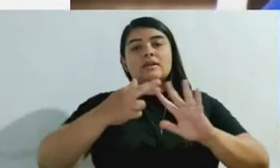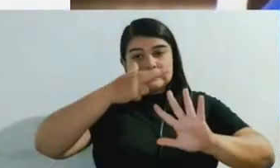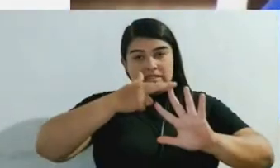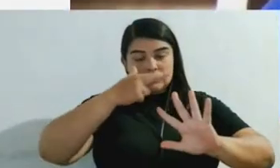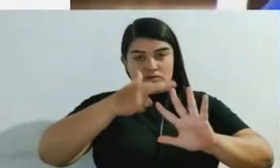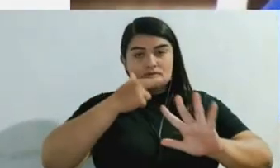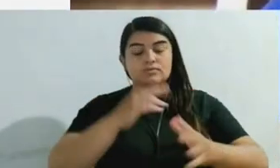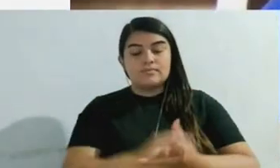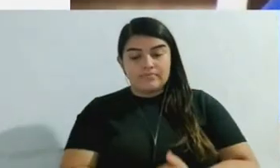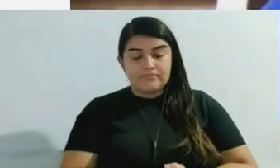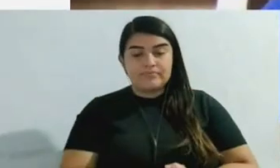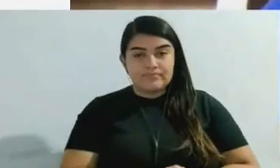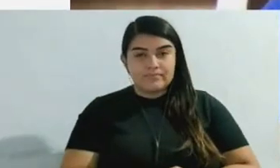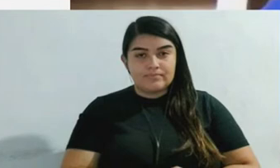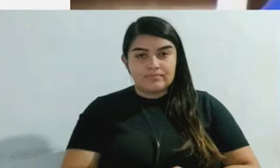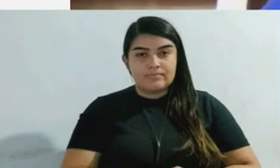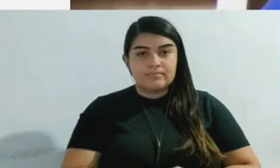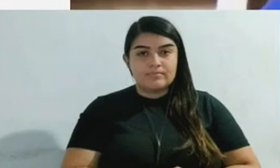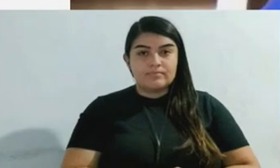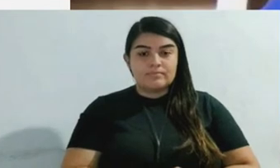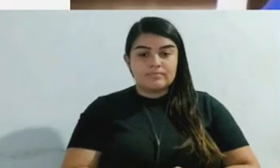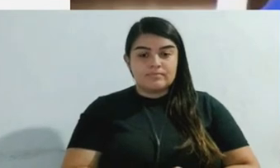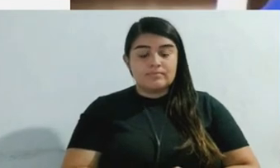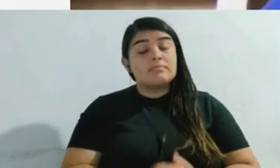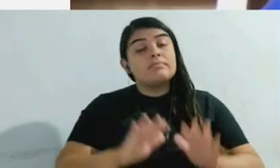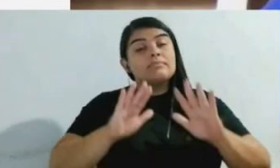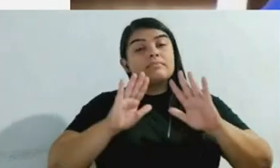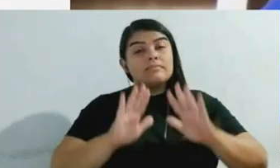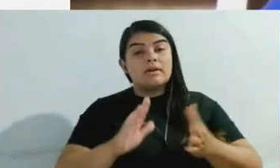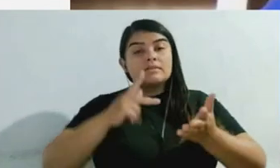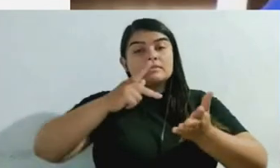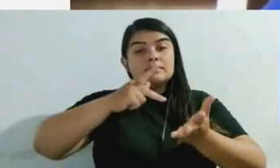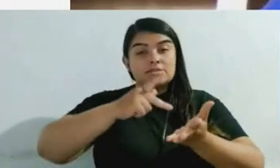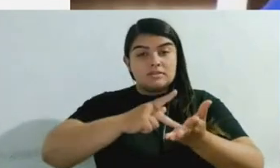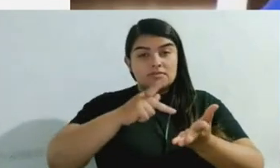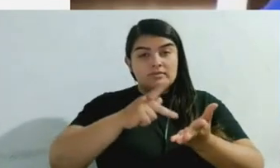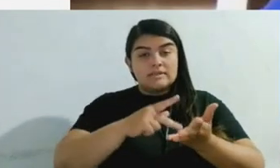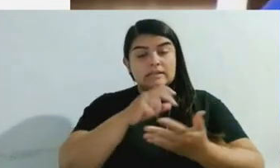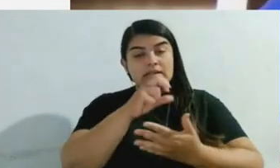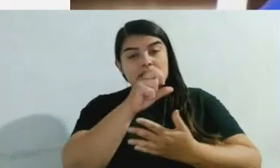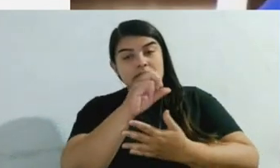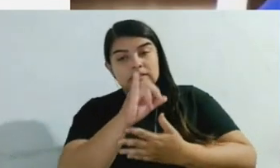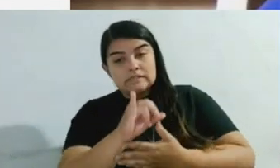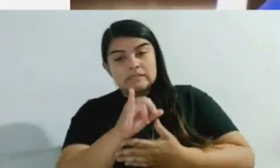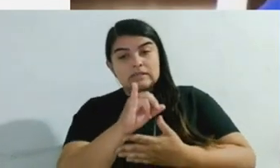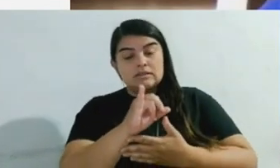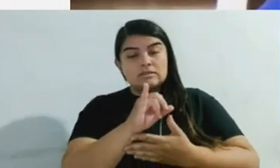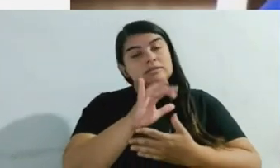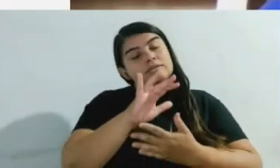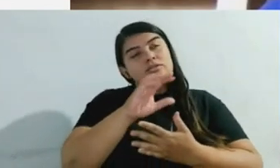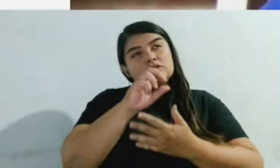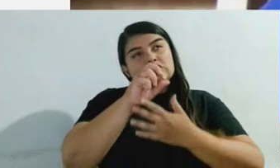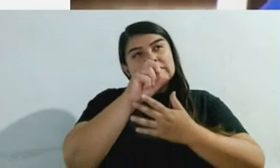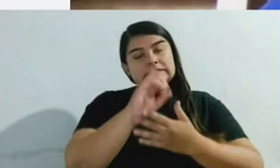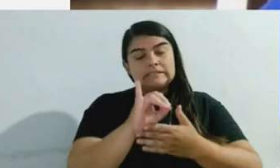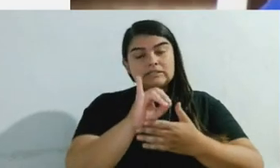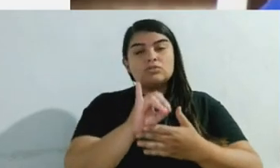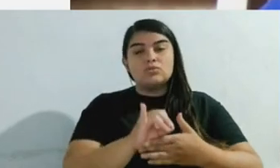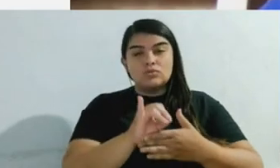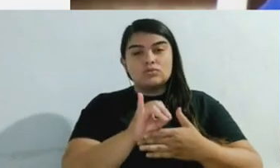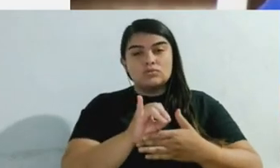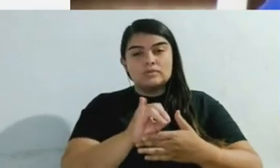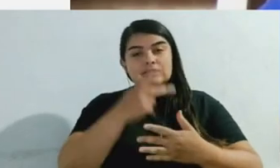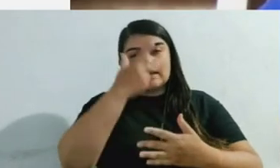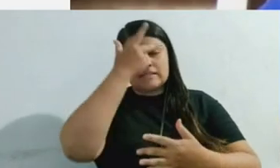out that where the prosecutors began to find the power to prosecute was in those sorts of cases